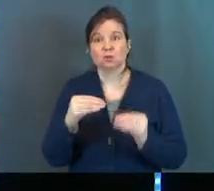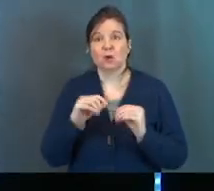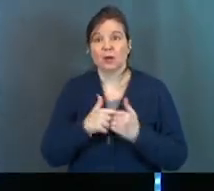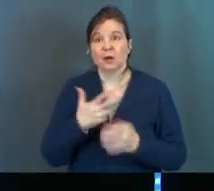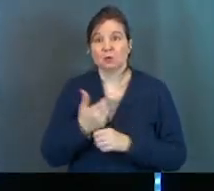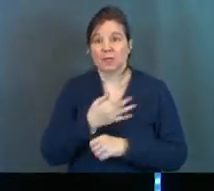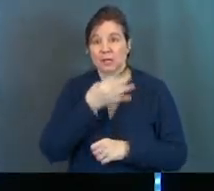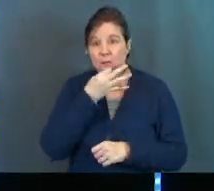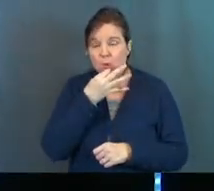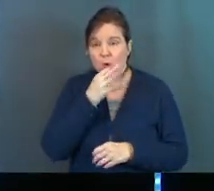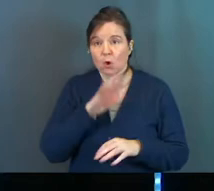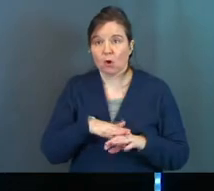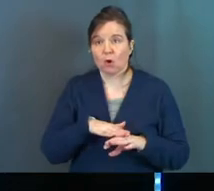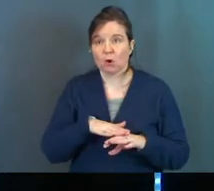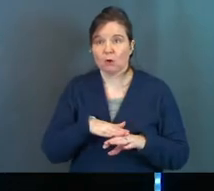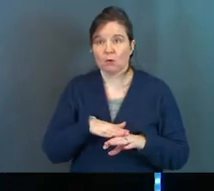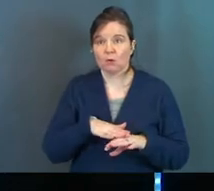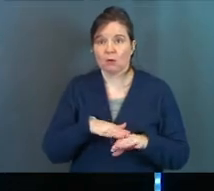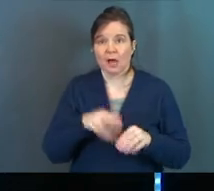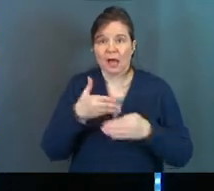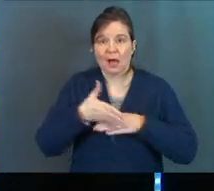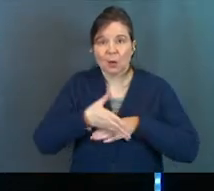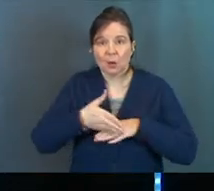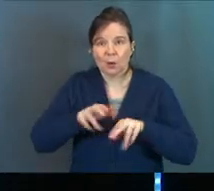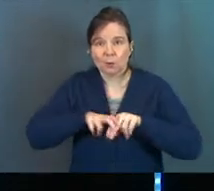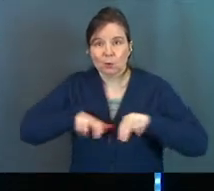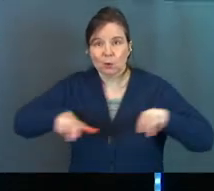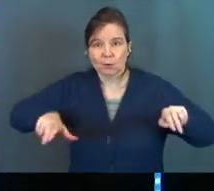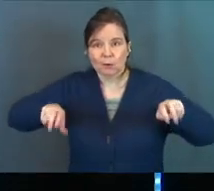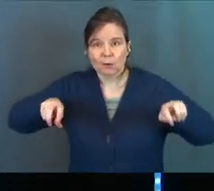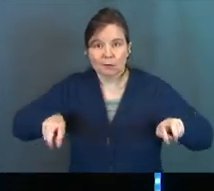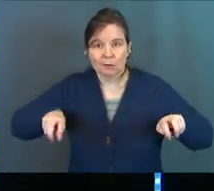was taught how to take communion on a wood pew.